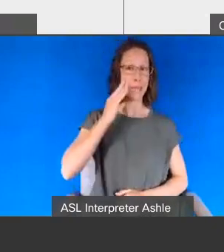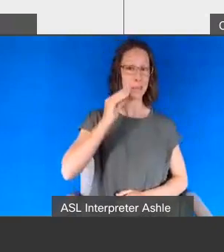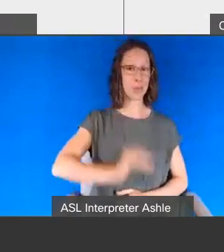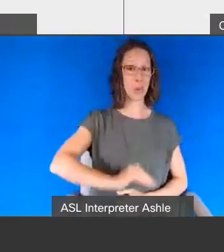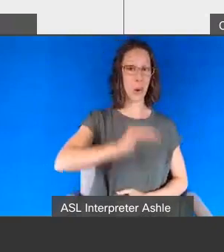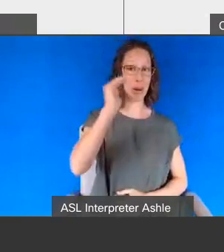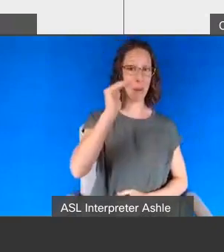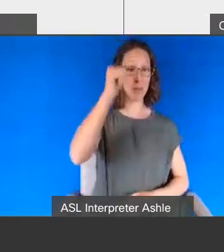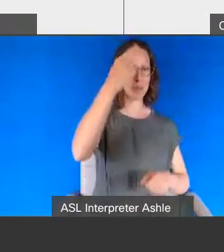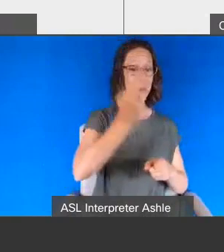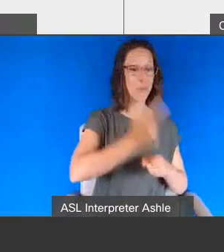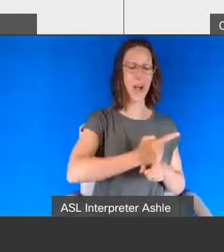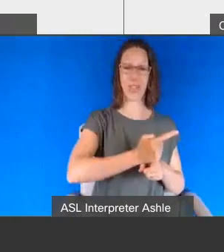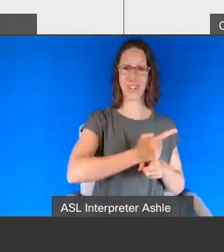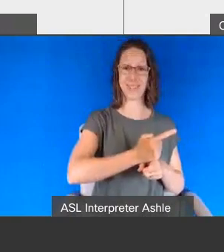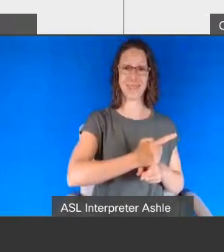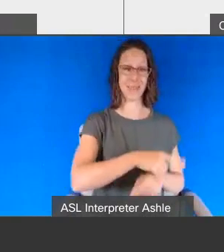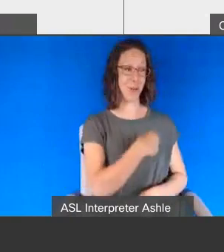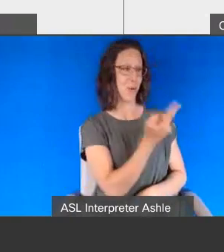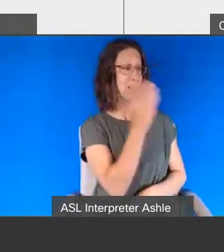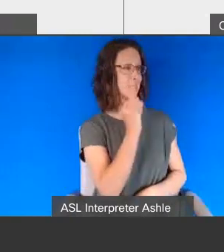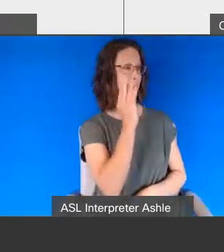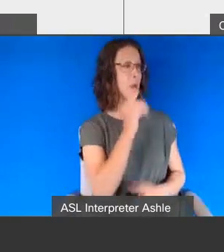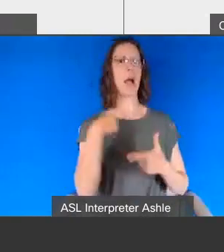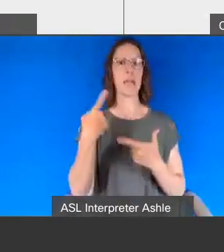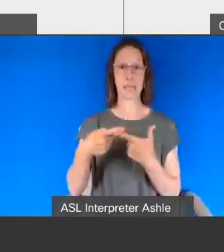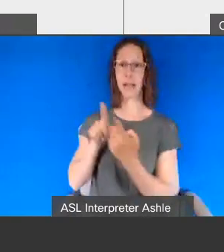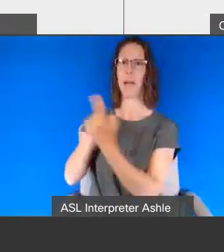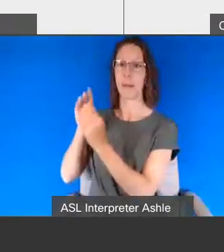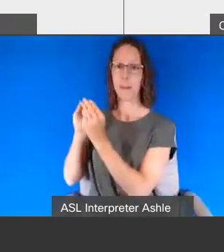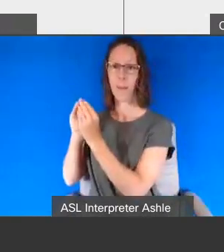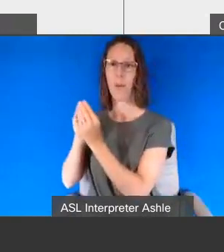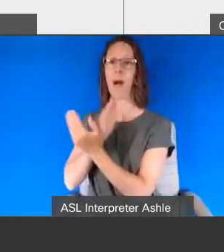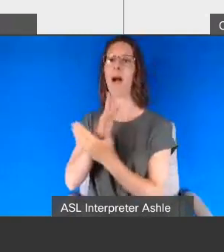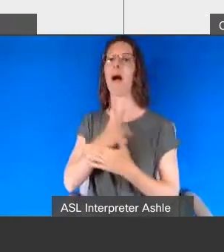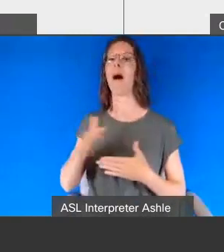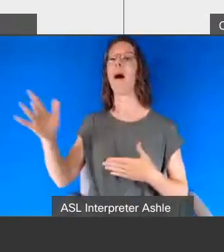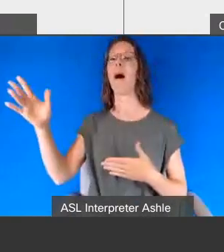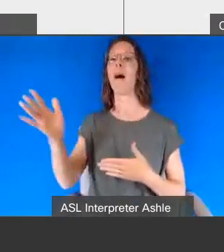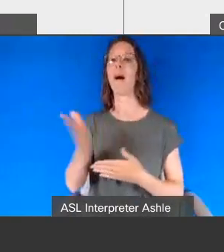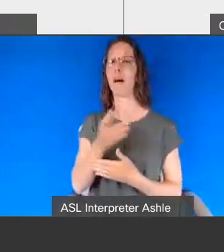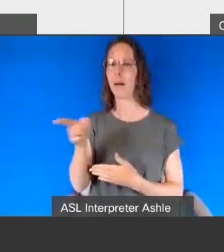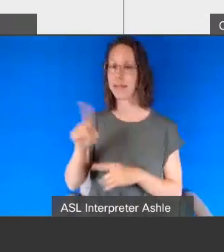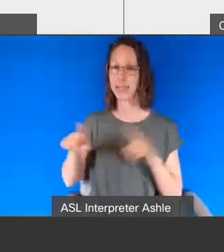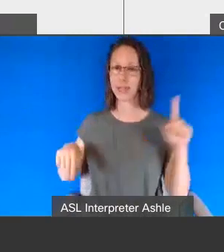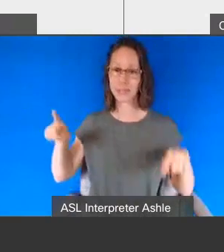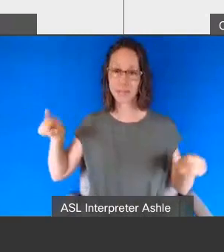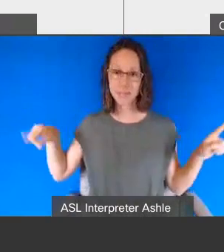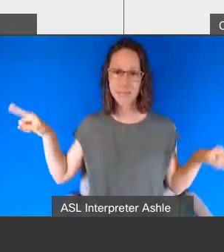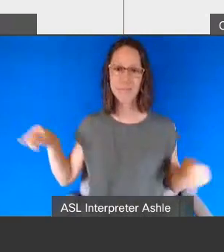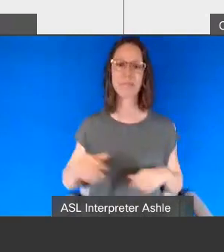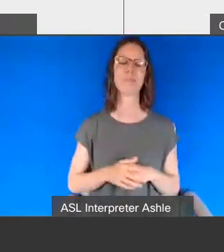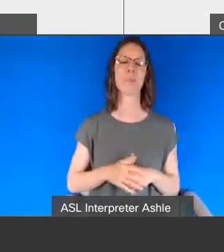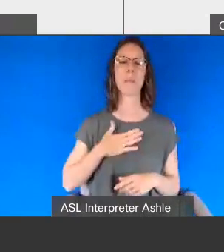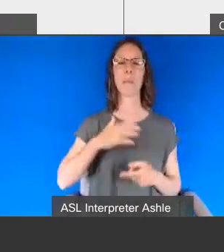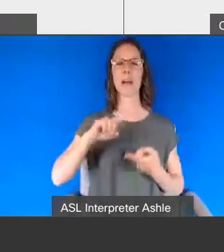friend in particular who lives on the other side of the state will frequently text me with her frustrations about going into a